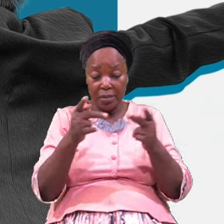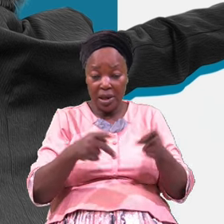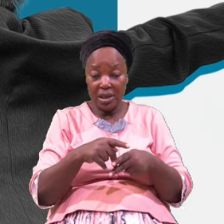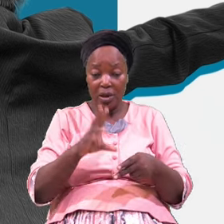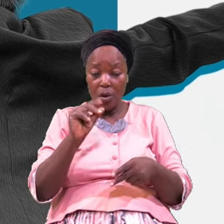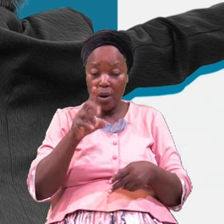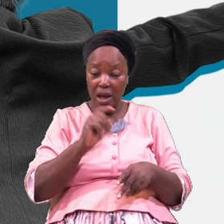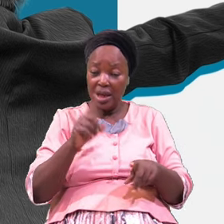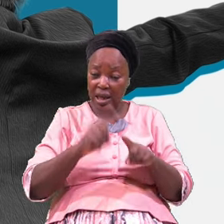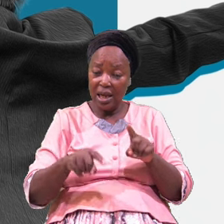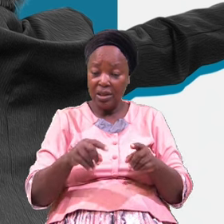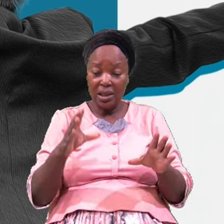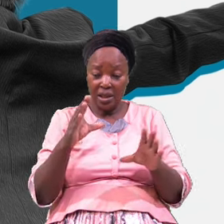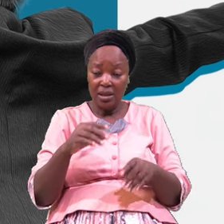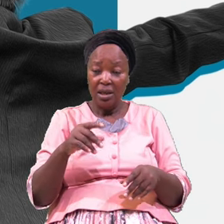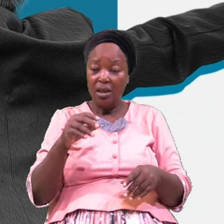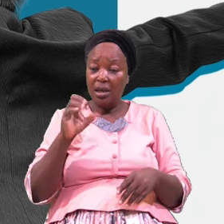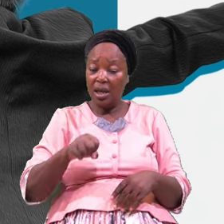I Am In This Karefu